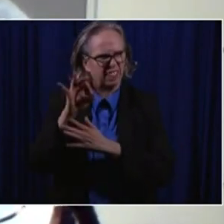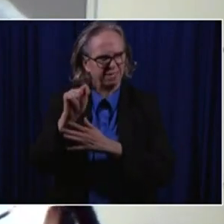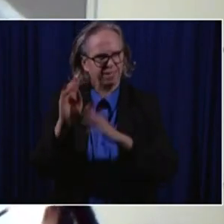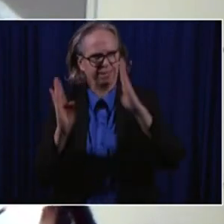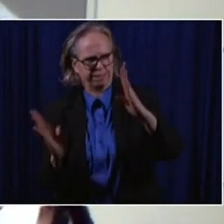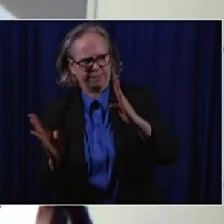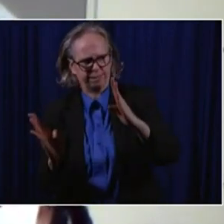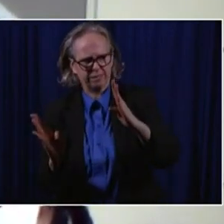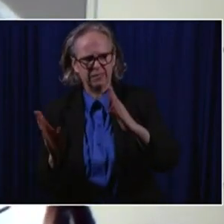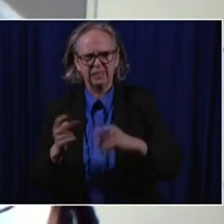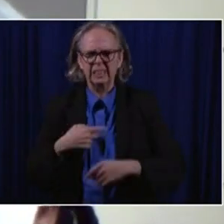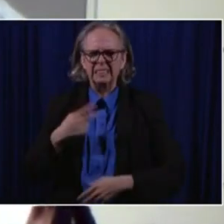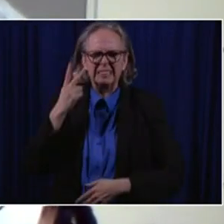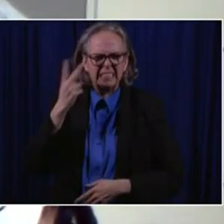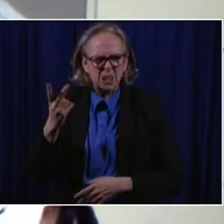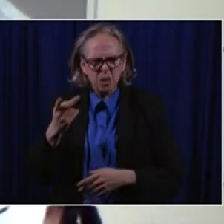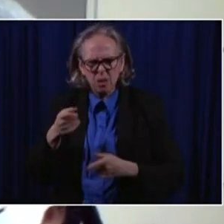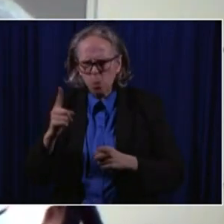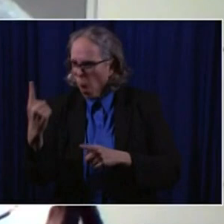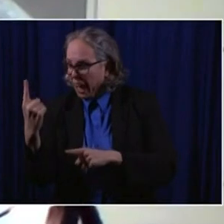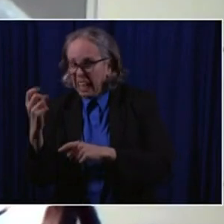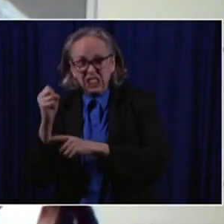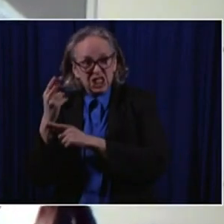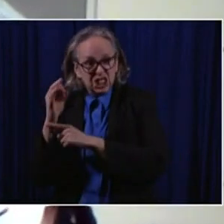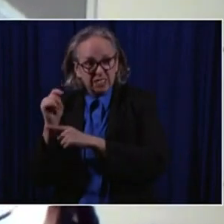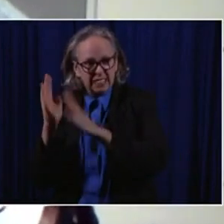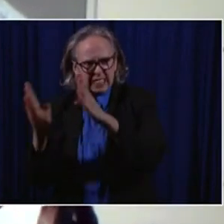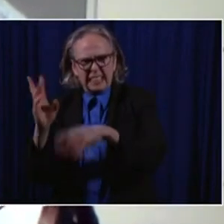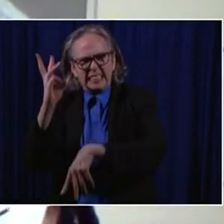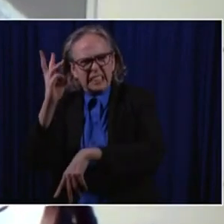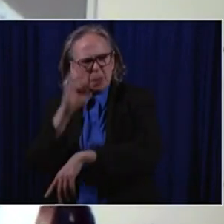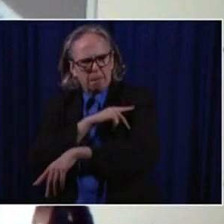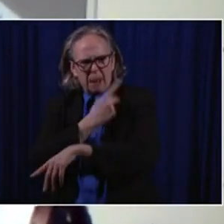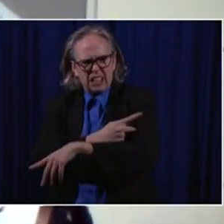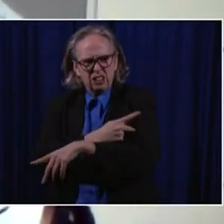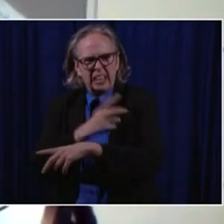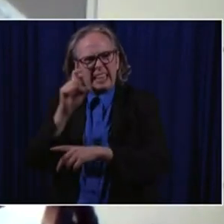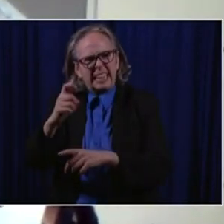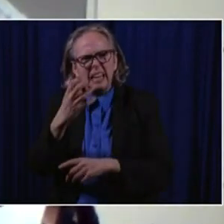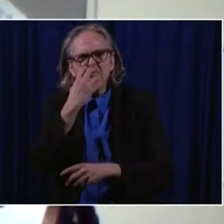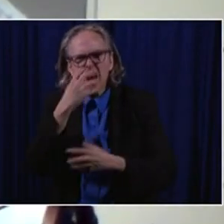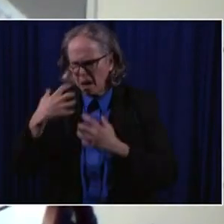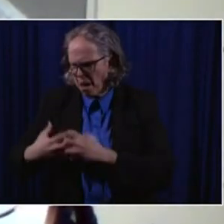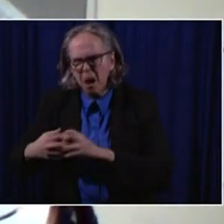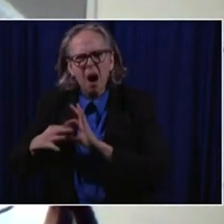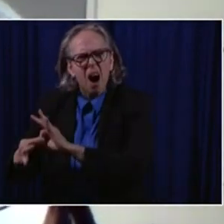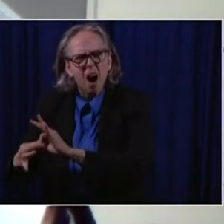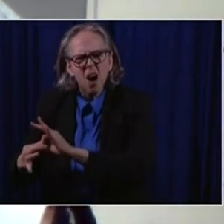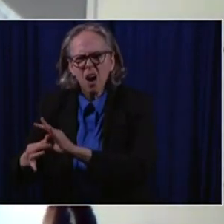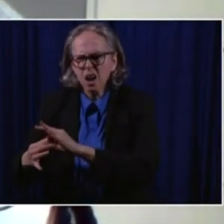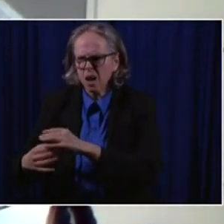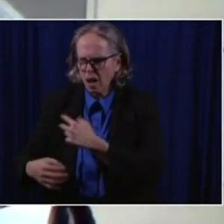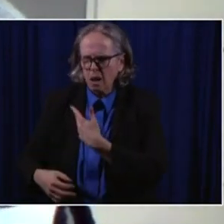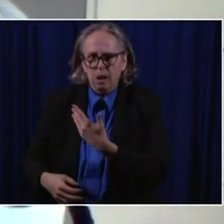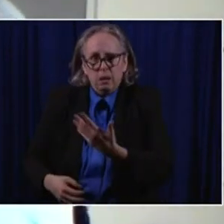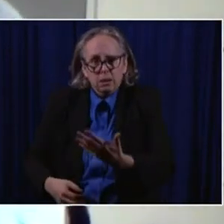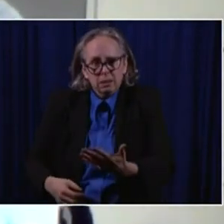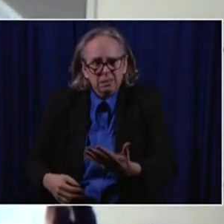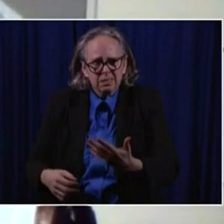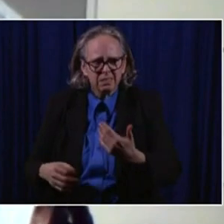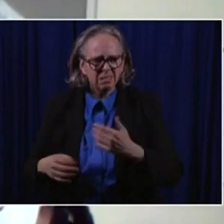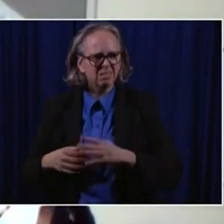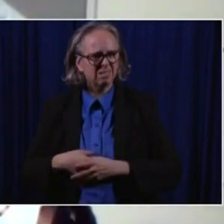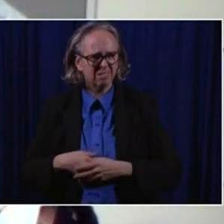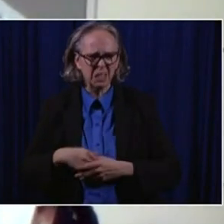couple of, a couple of stories I'd like to tell you guys about patients I've had experience on my unit. I had a, um,